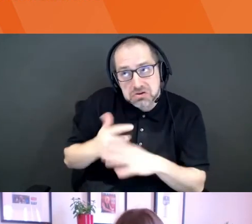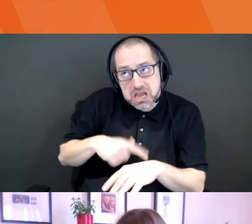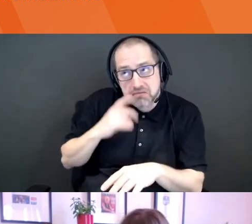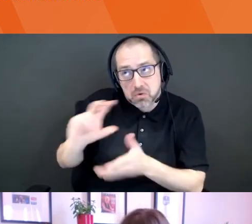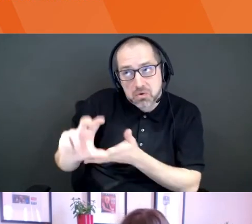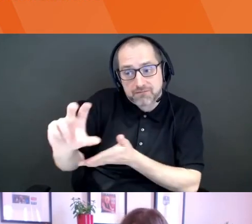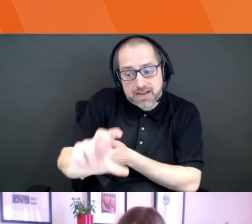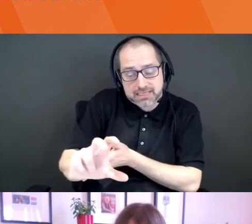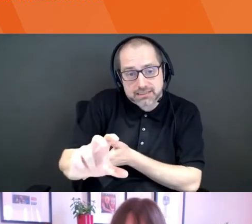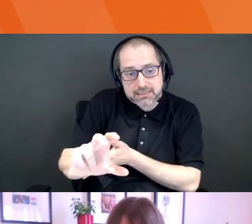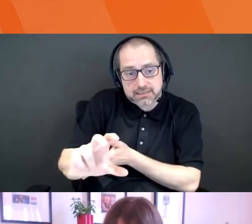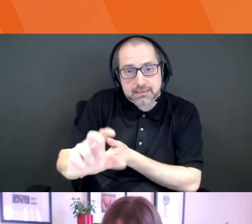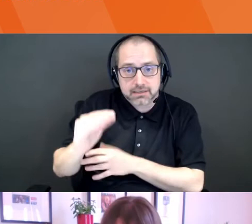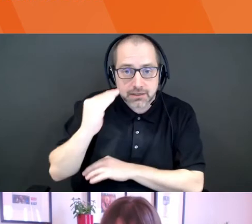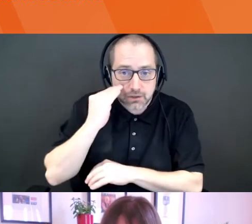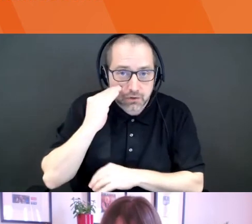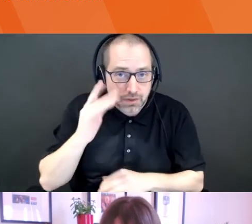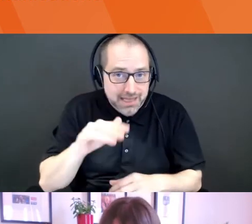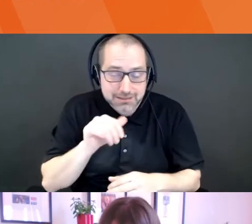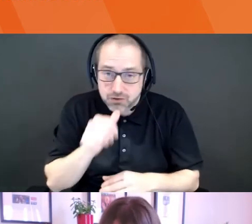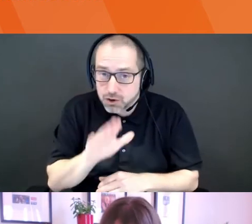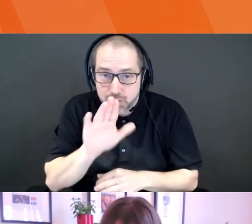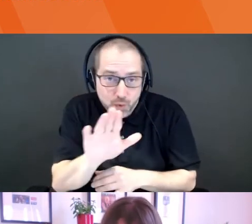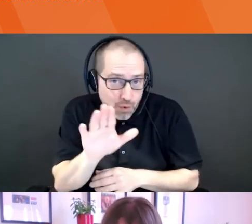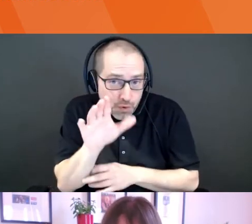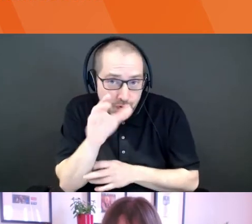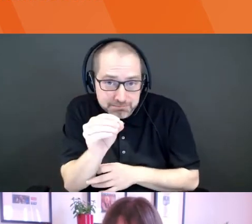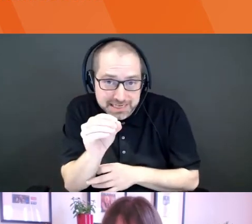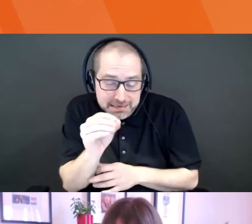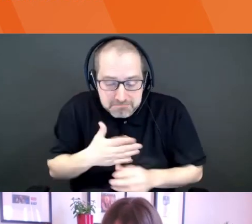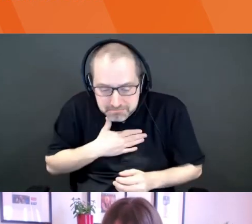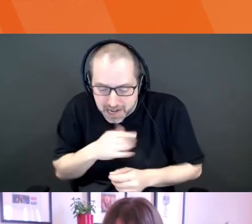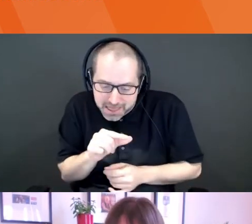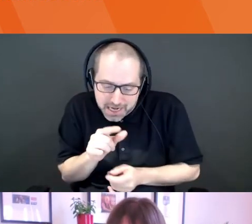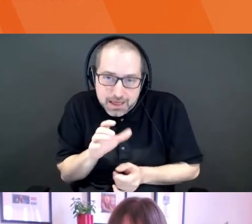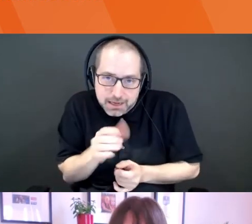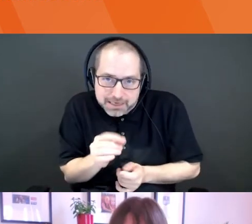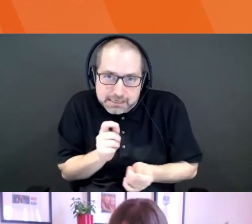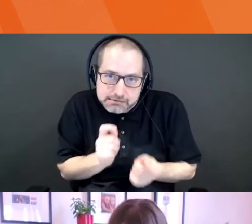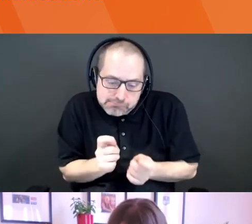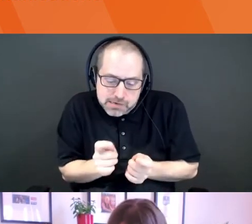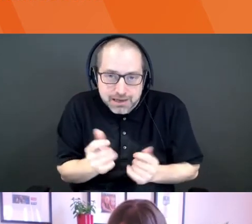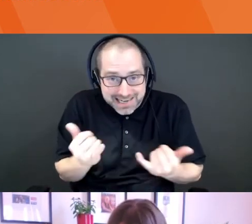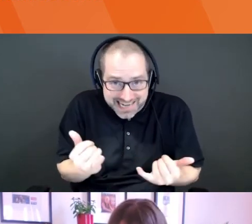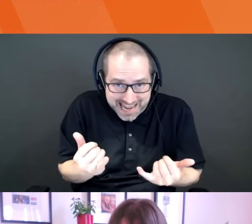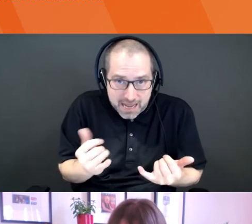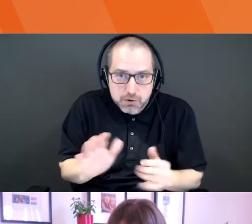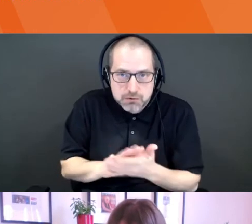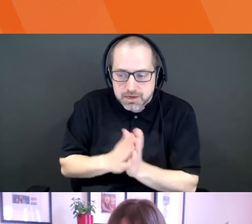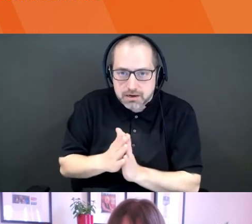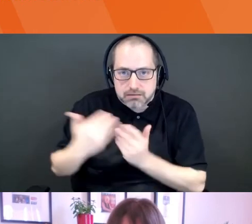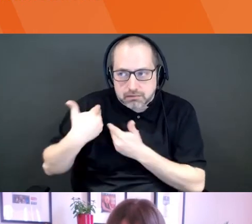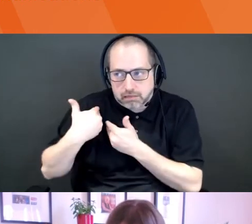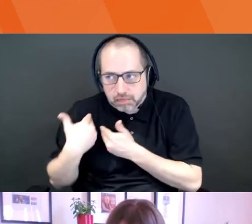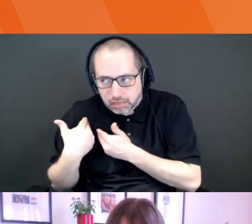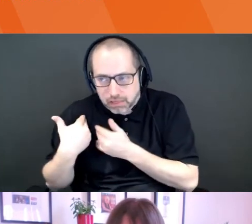this is no longer your little company that you can do little things with, you're now responsible because you're giving out shares in your